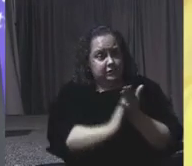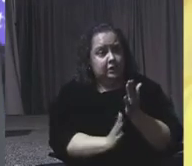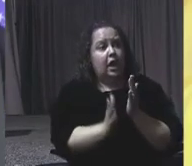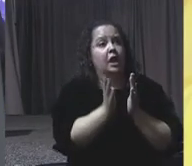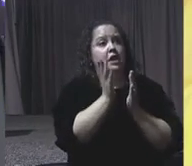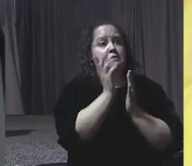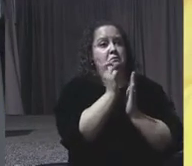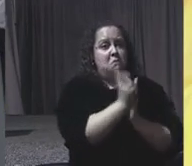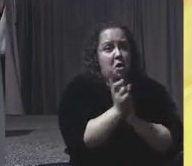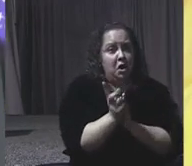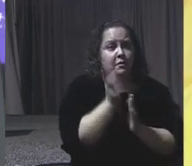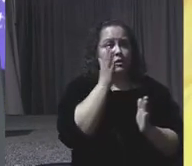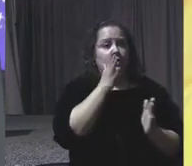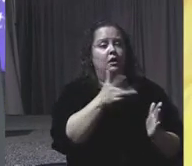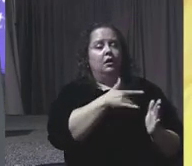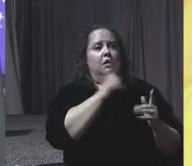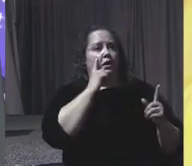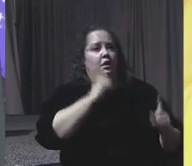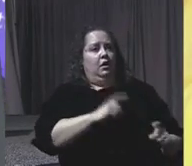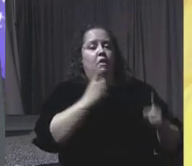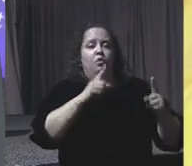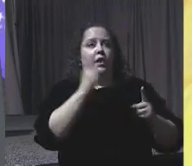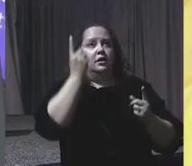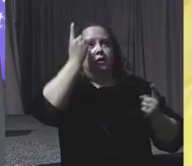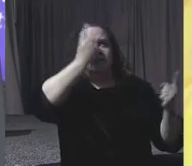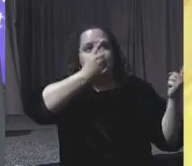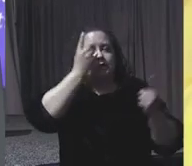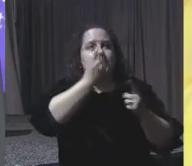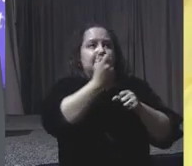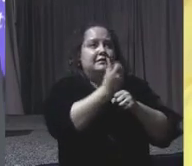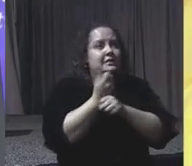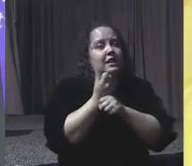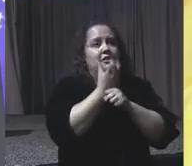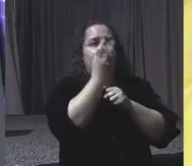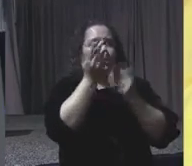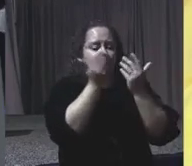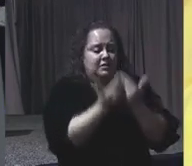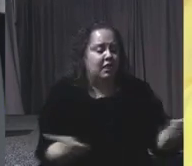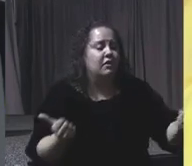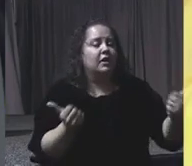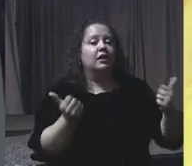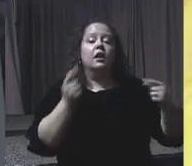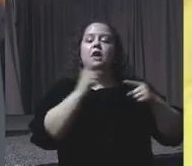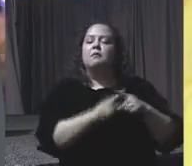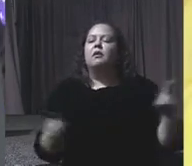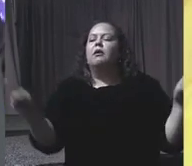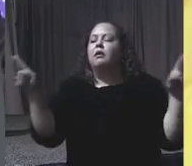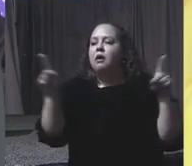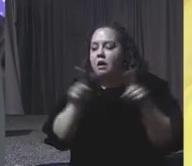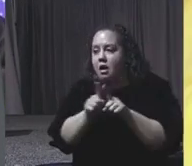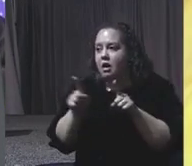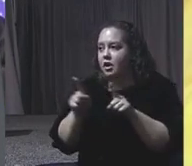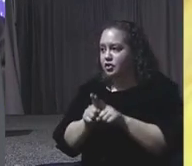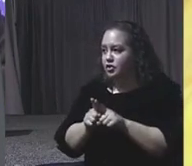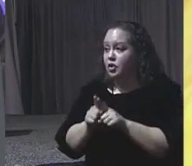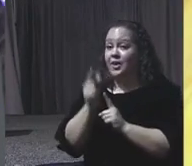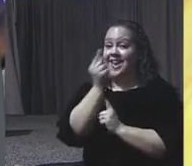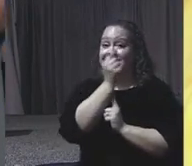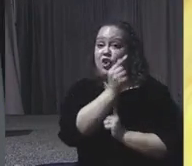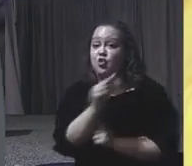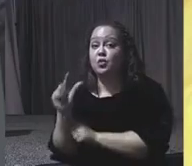or to ponder the pain of slavery and segregation. But it will also be a signature green museum